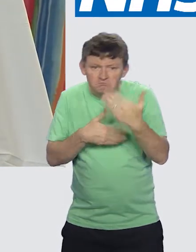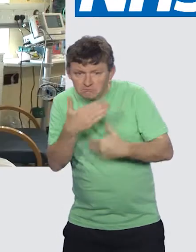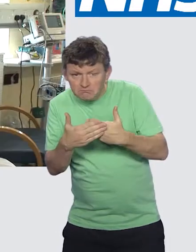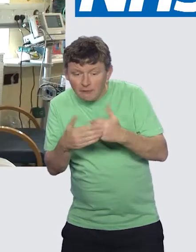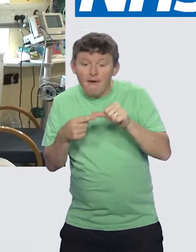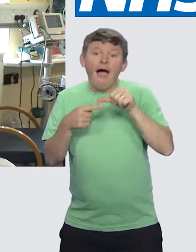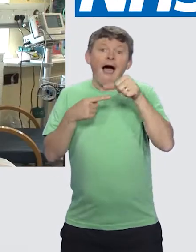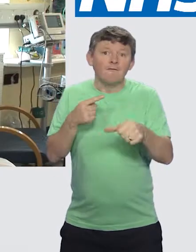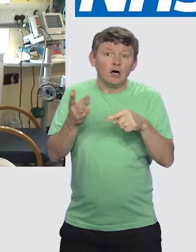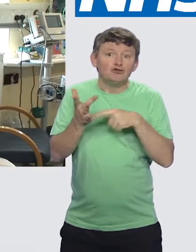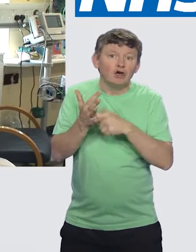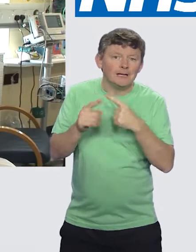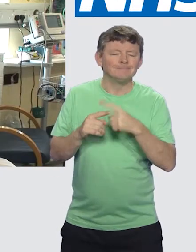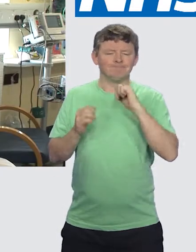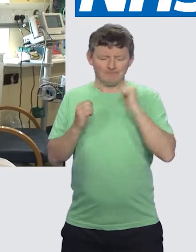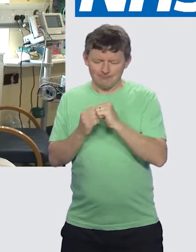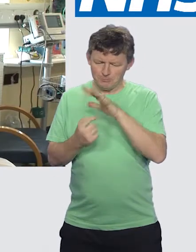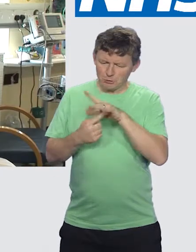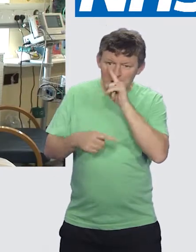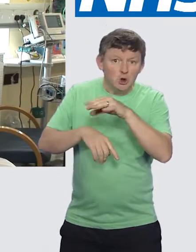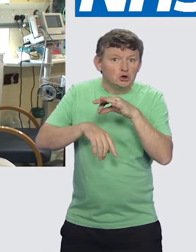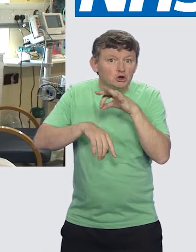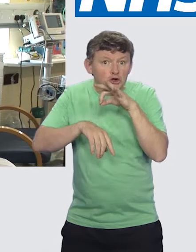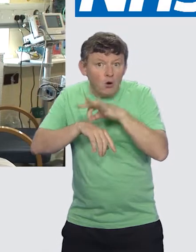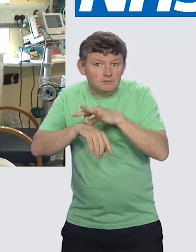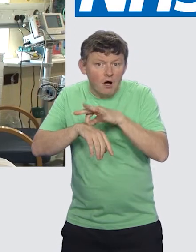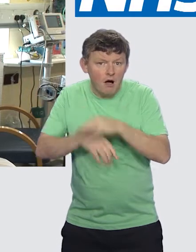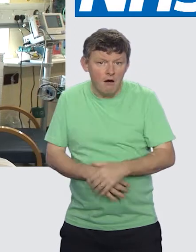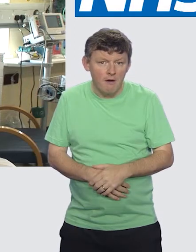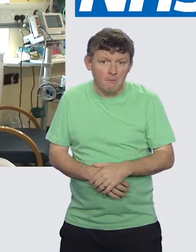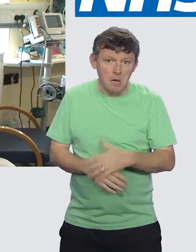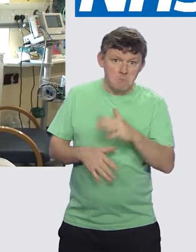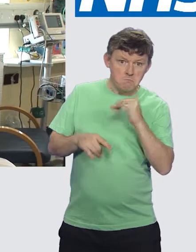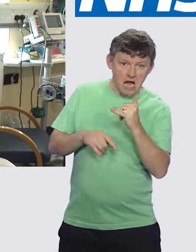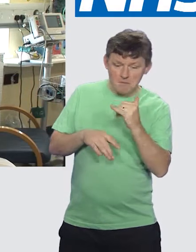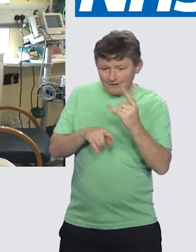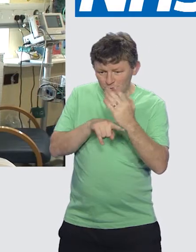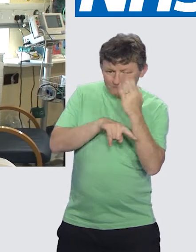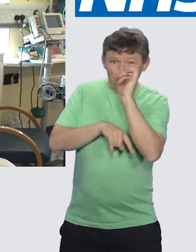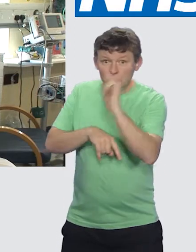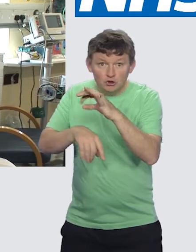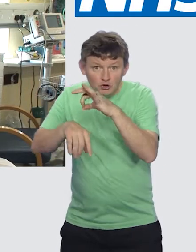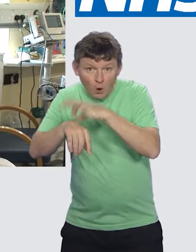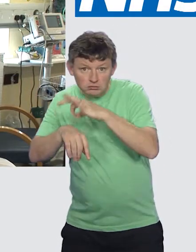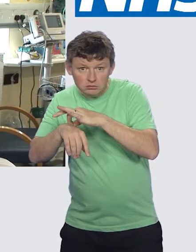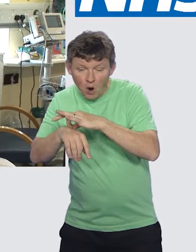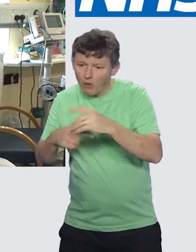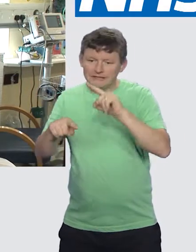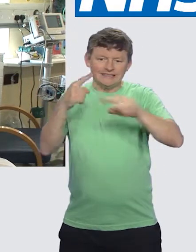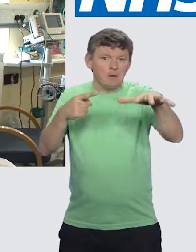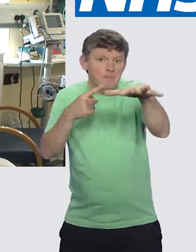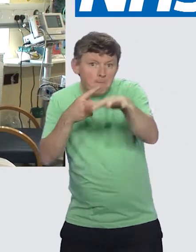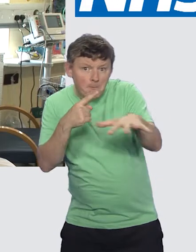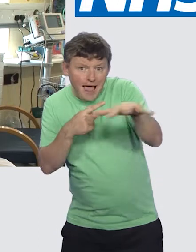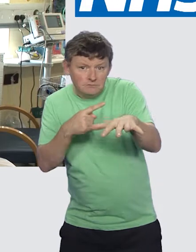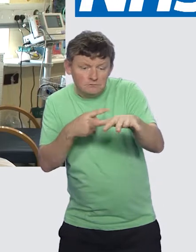triage, decide how important it is for you to see a doctor. And if you could have maybe gone to see your GP or gone